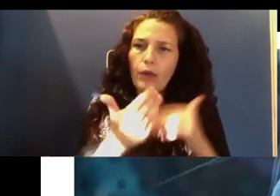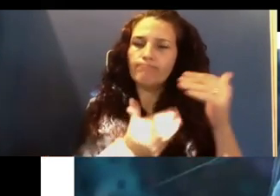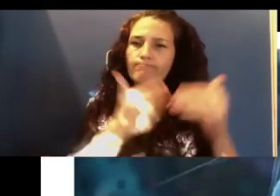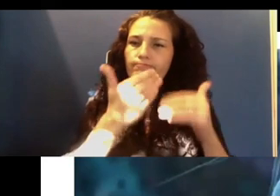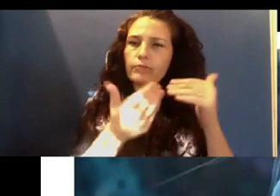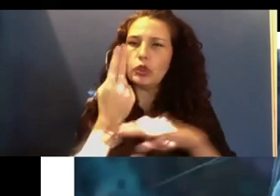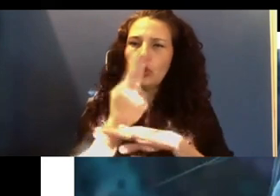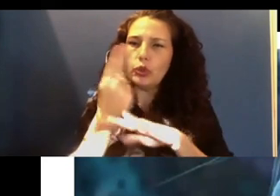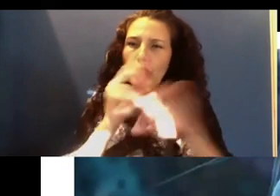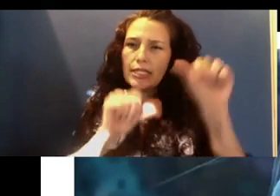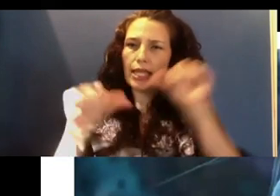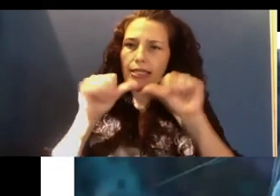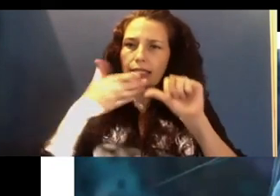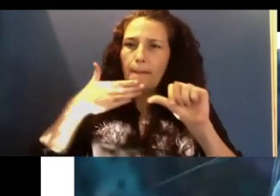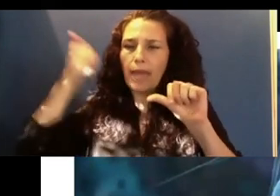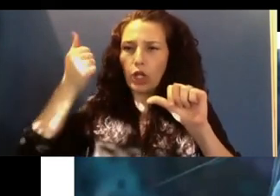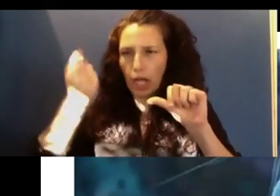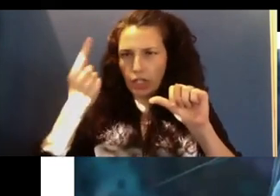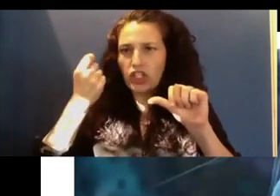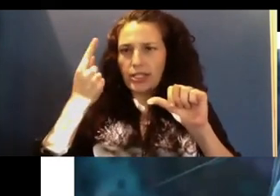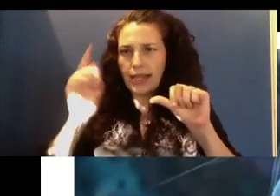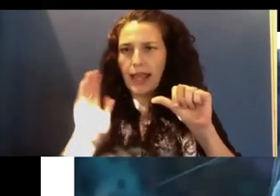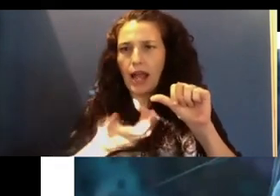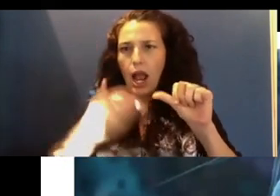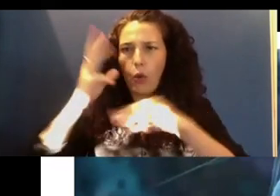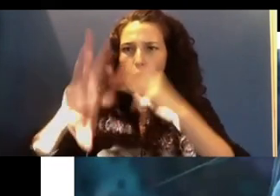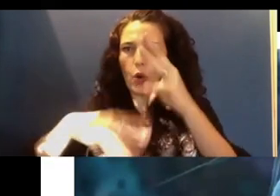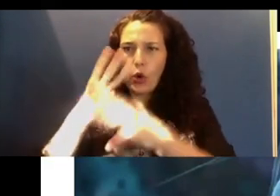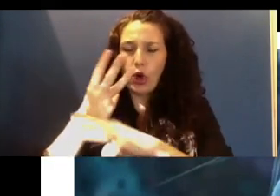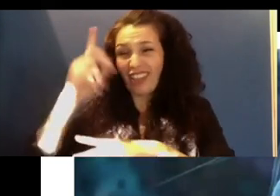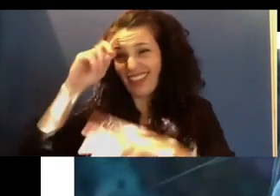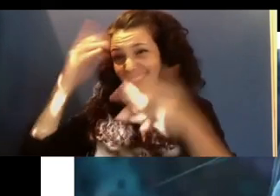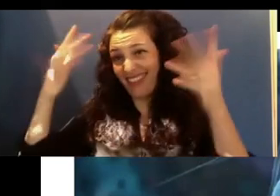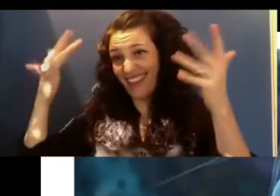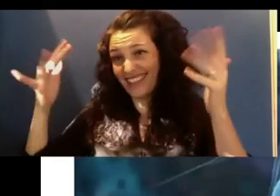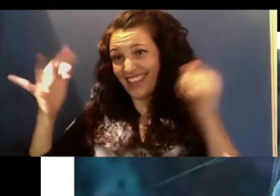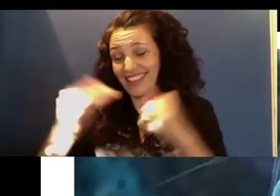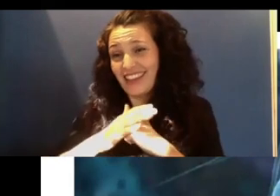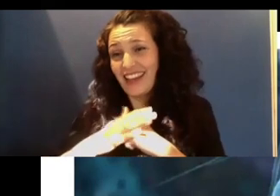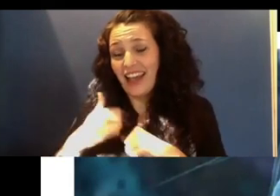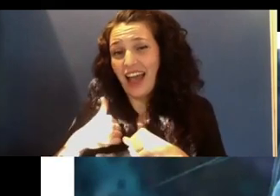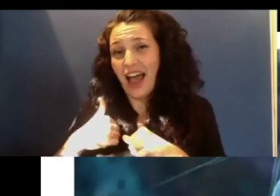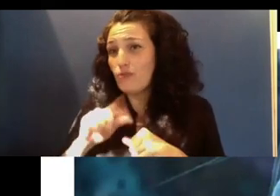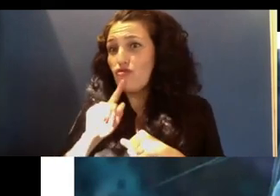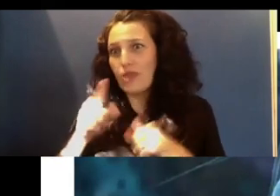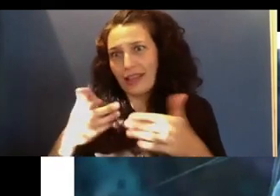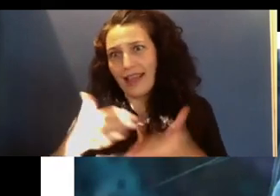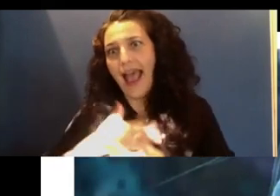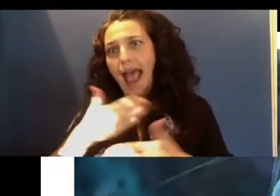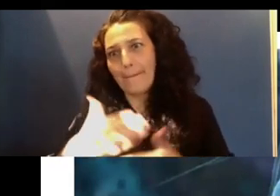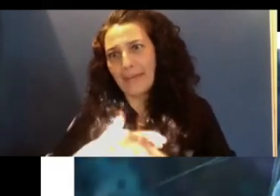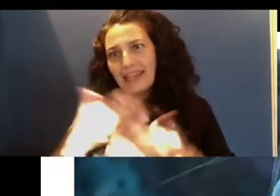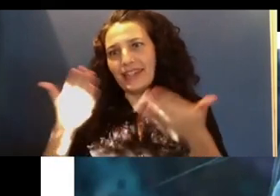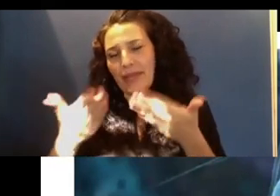use science to better understand our world. So I think I'll leave it there. But I'm really happy to be here